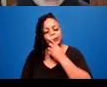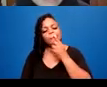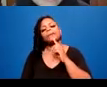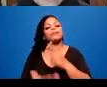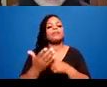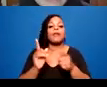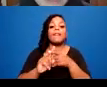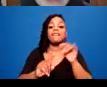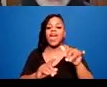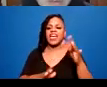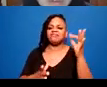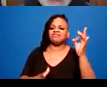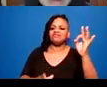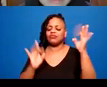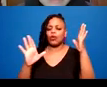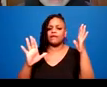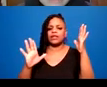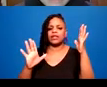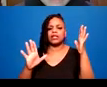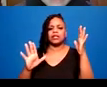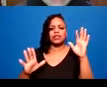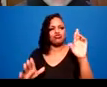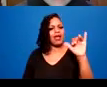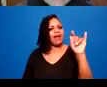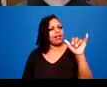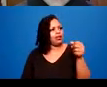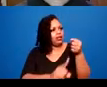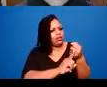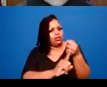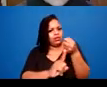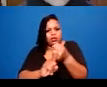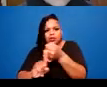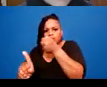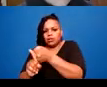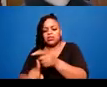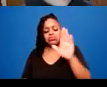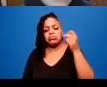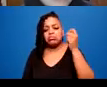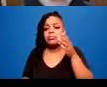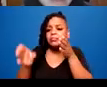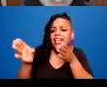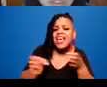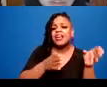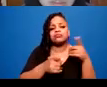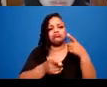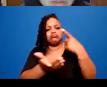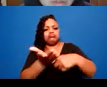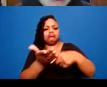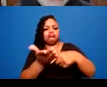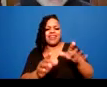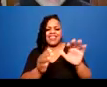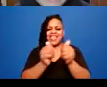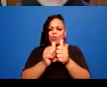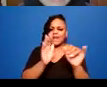and start to focus on how to identify triggers in those